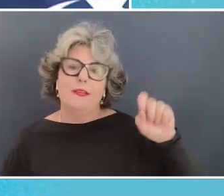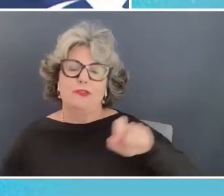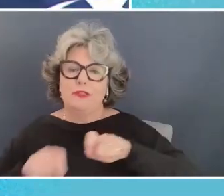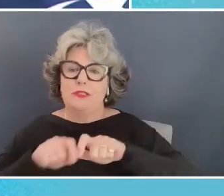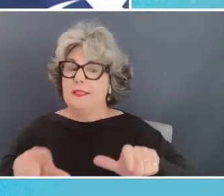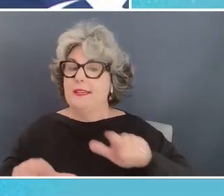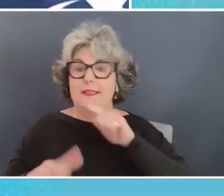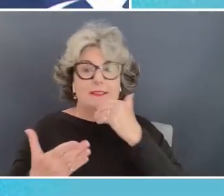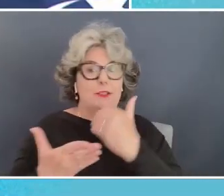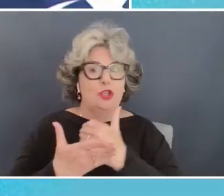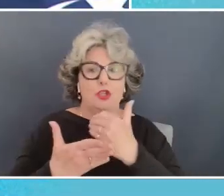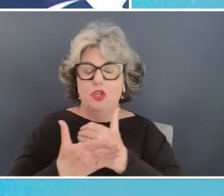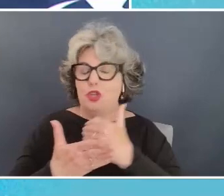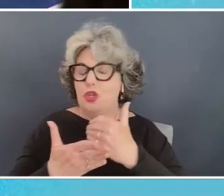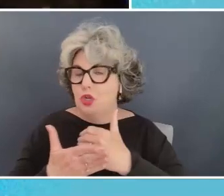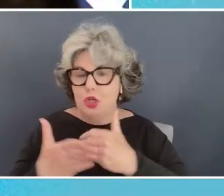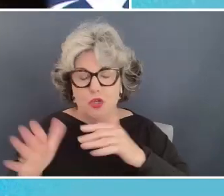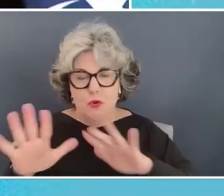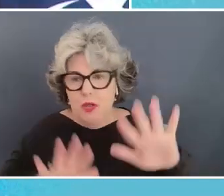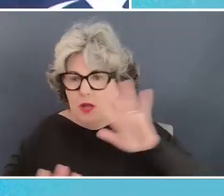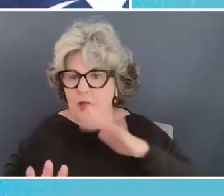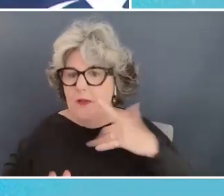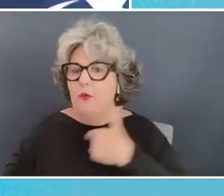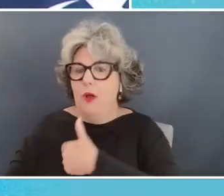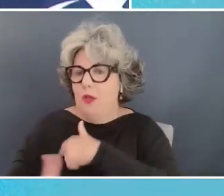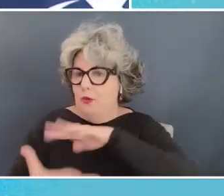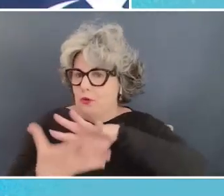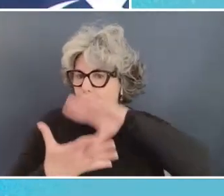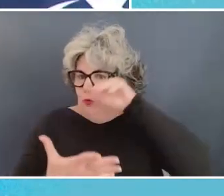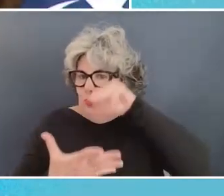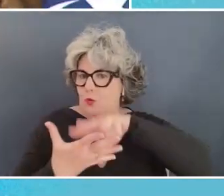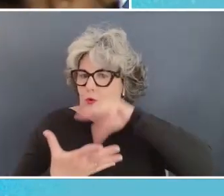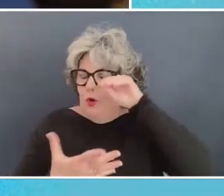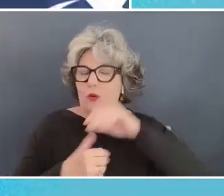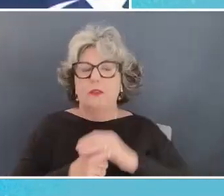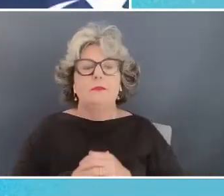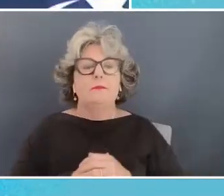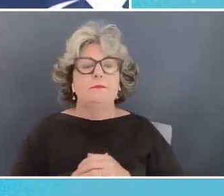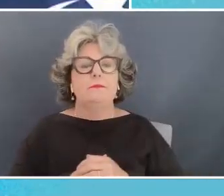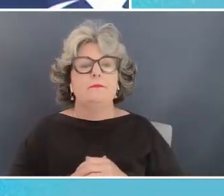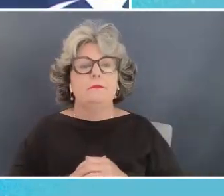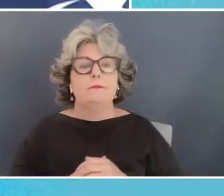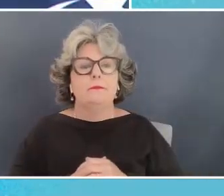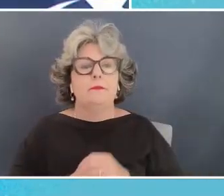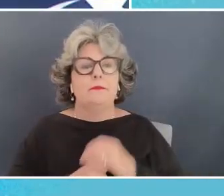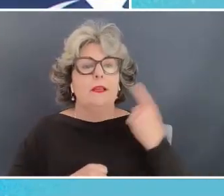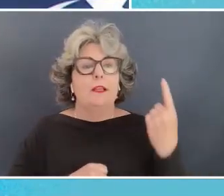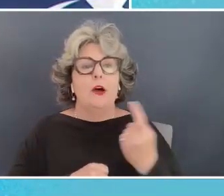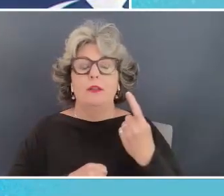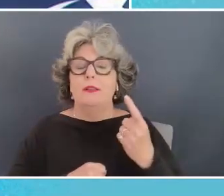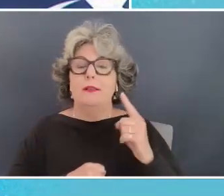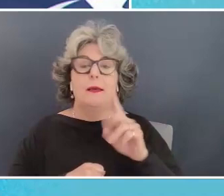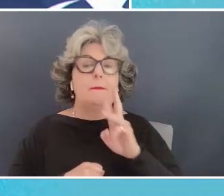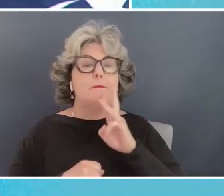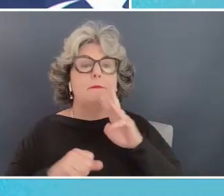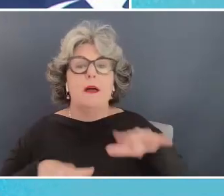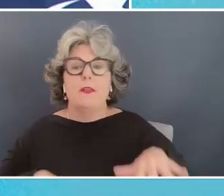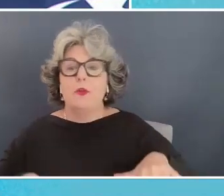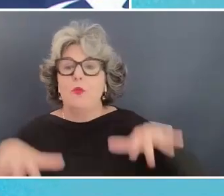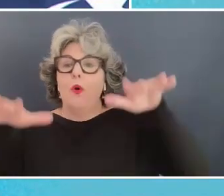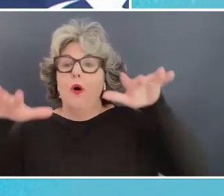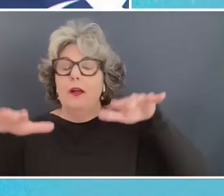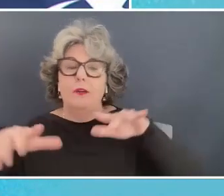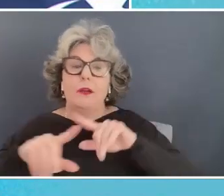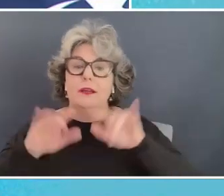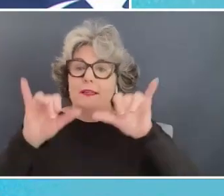uh for us um and again it's not just about sea level rise it's about the whole system the climate